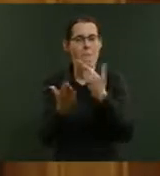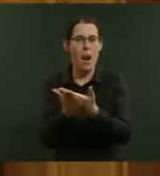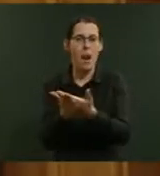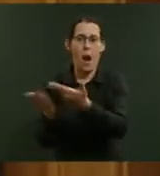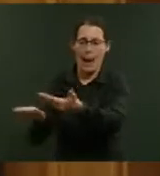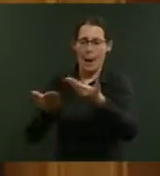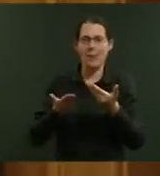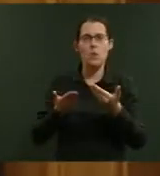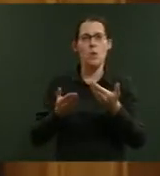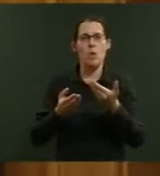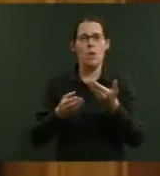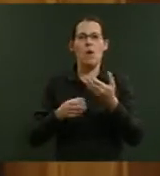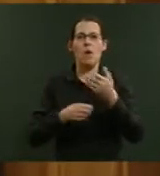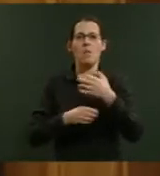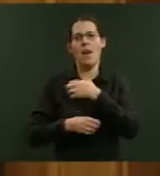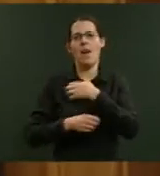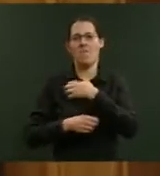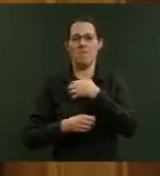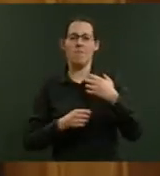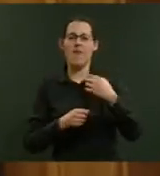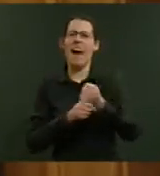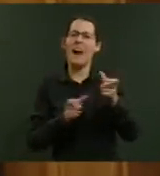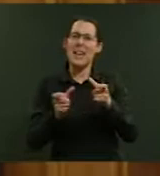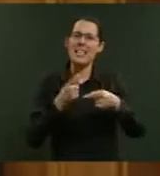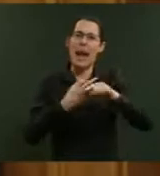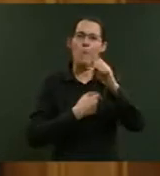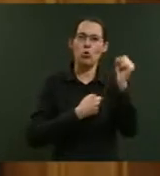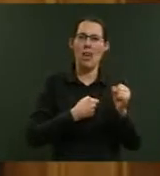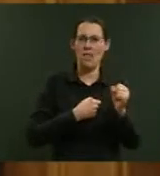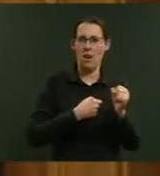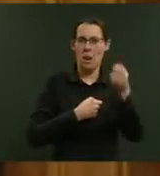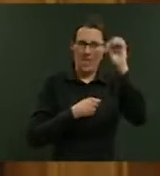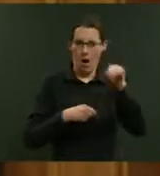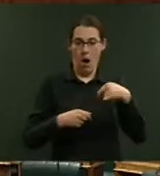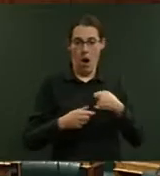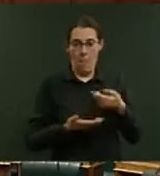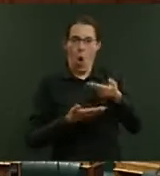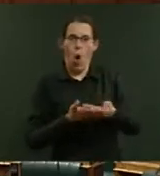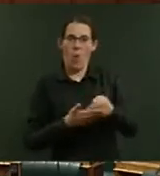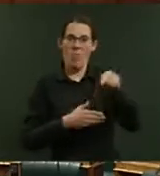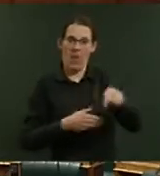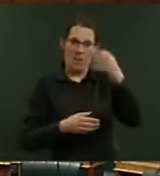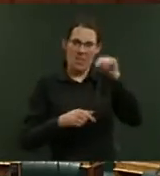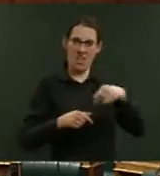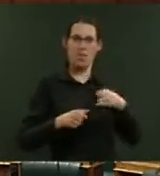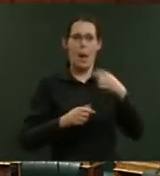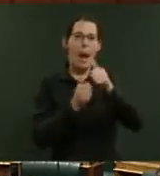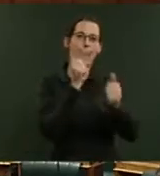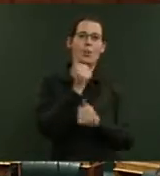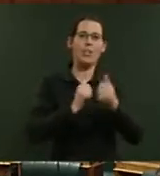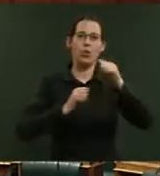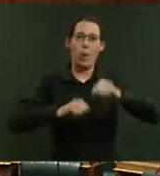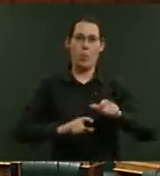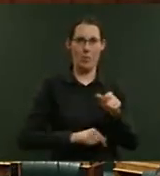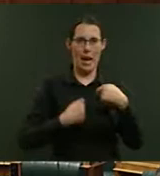the Governance and Administration Committee as I sit on that committee as Deputy Chair. I look forward to hearing of all the submissions